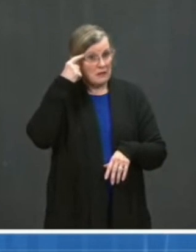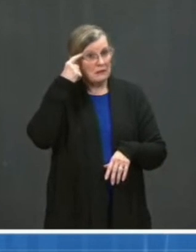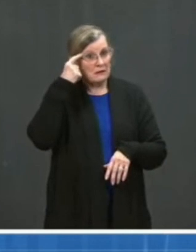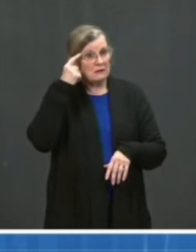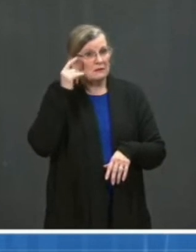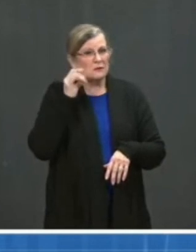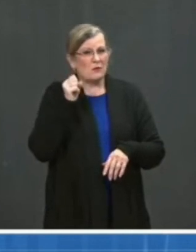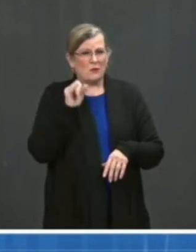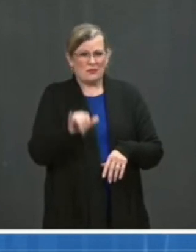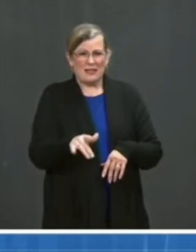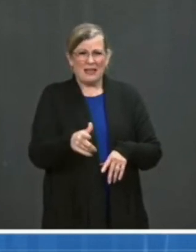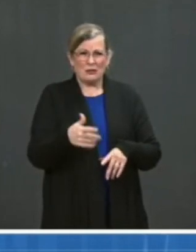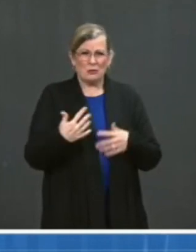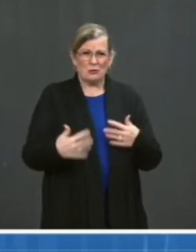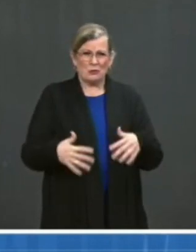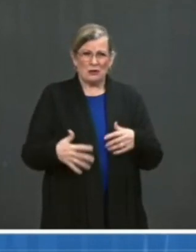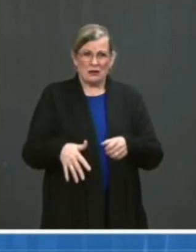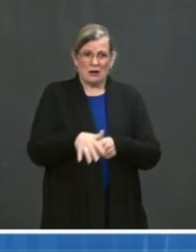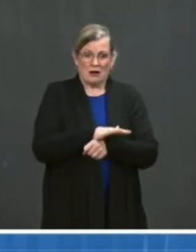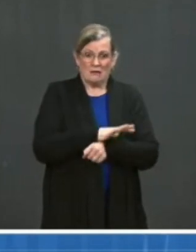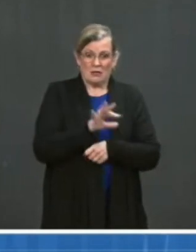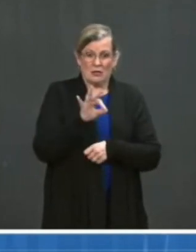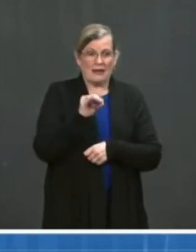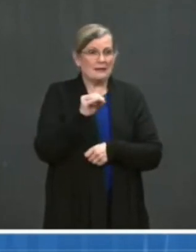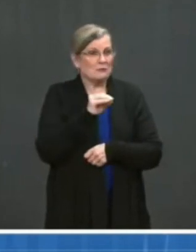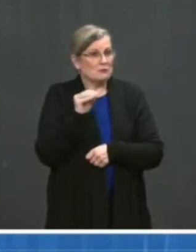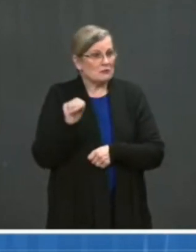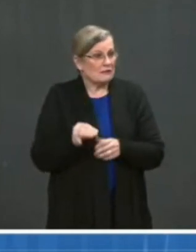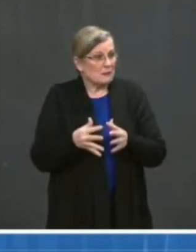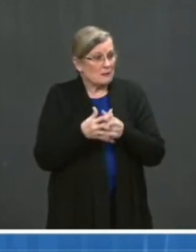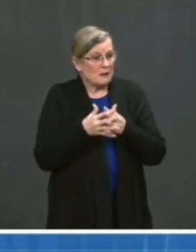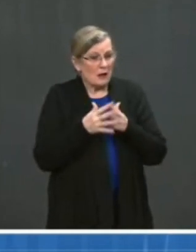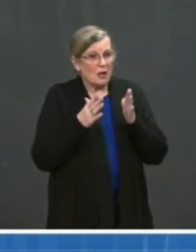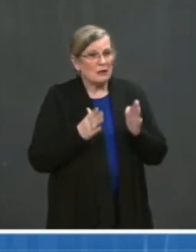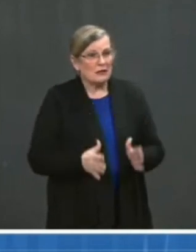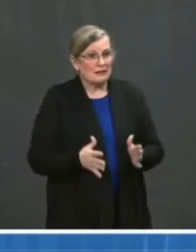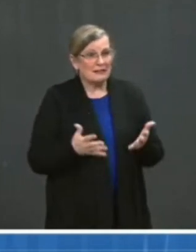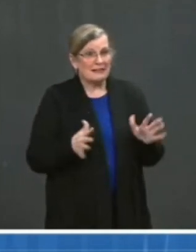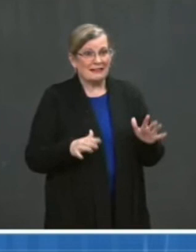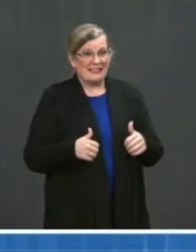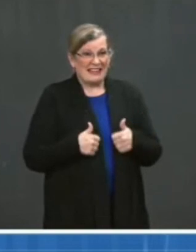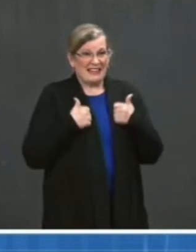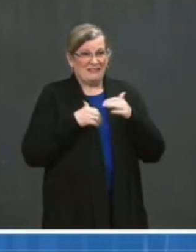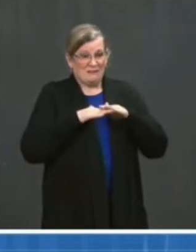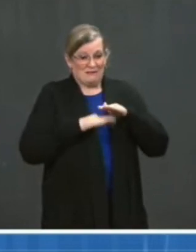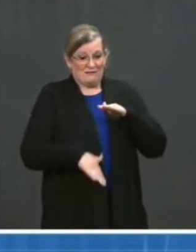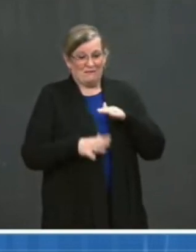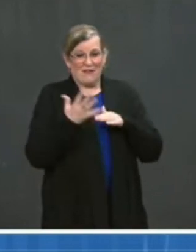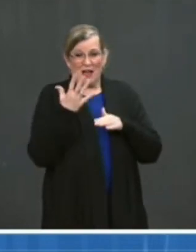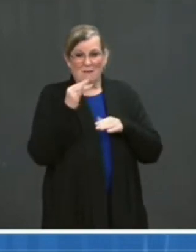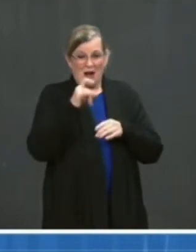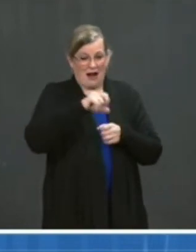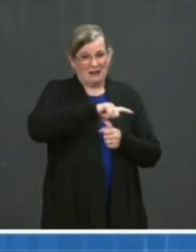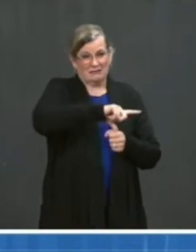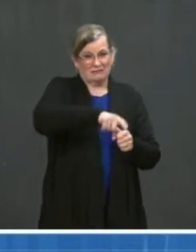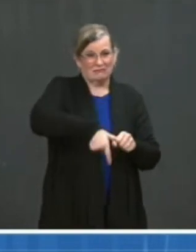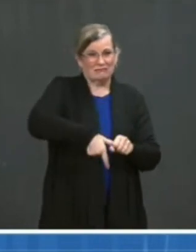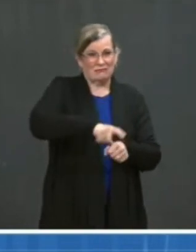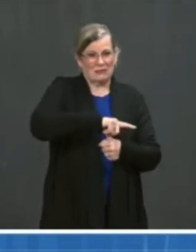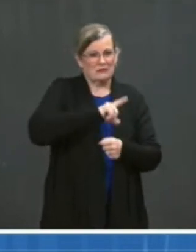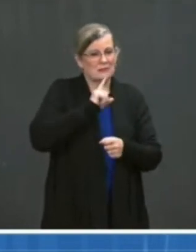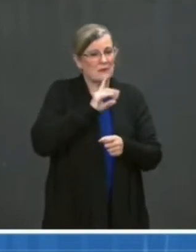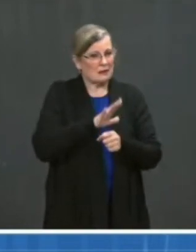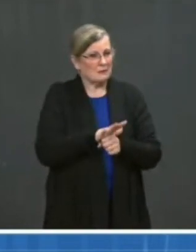country with 90 percent of Americans living within five miles. We're also making direct federal allocations to community health centers.